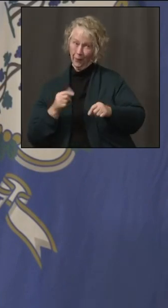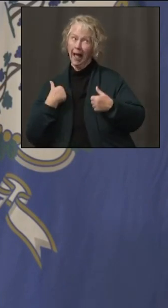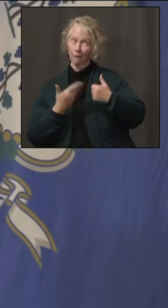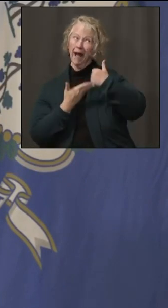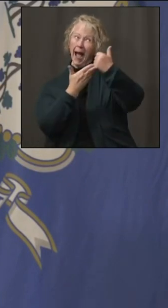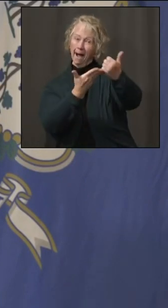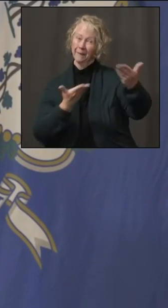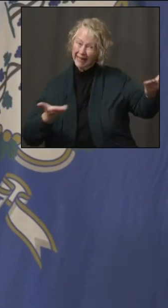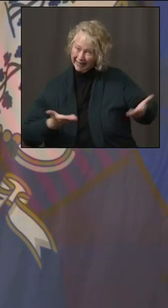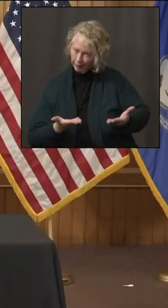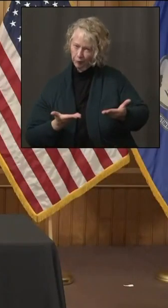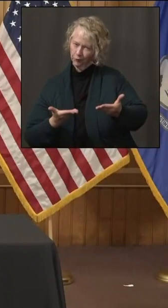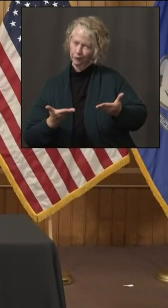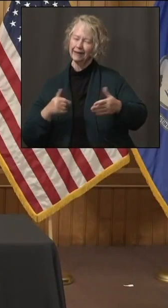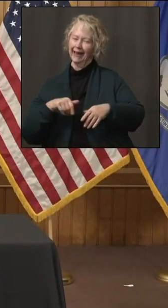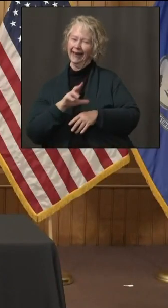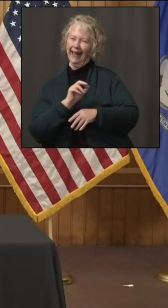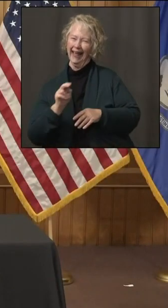Thanks.